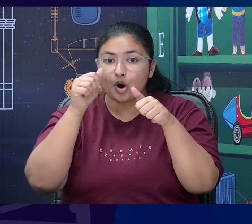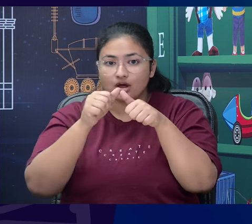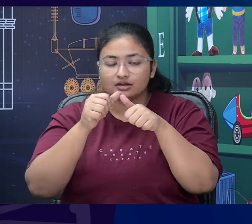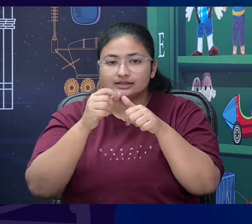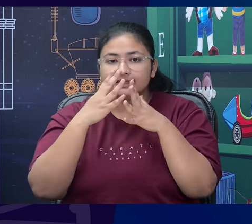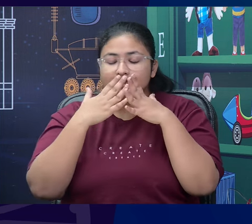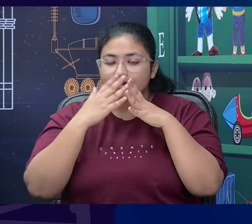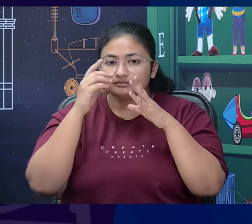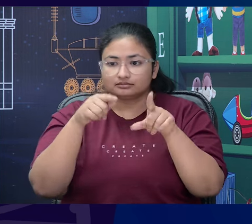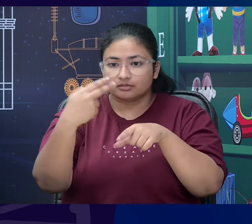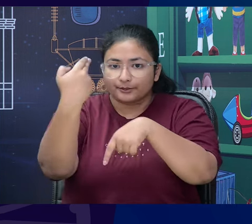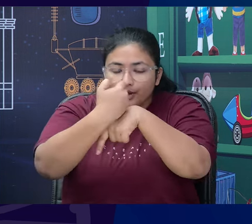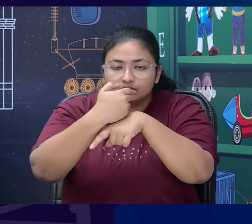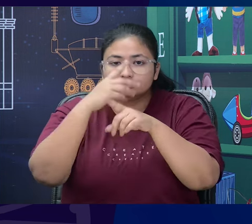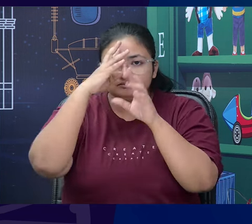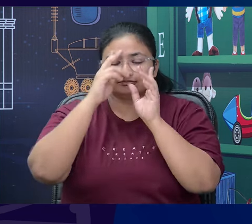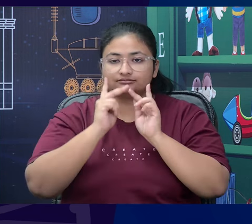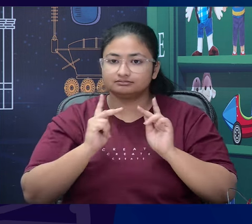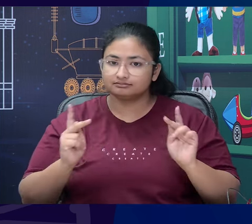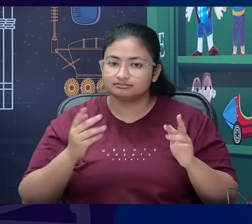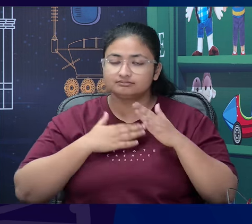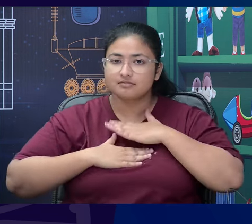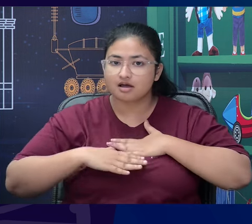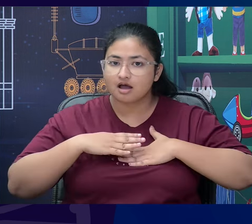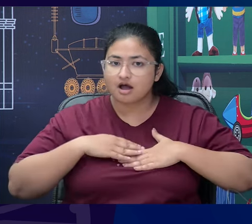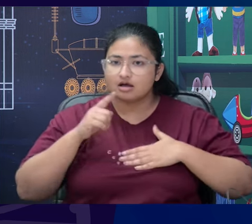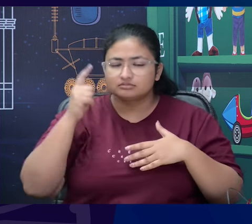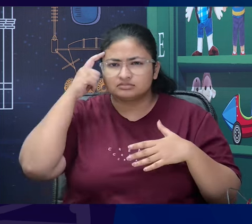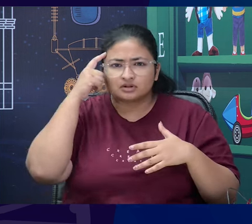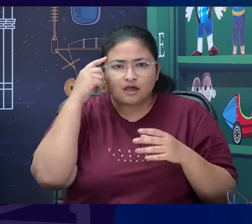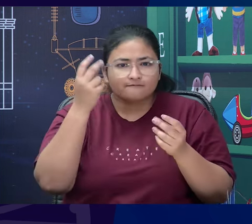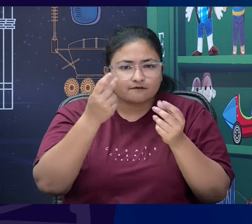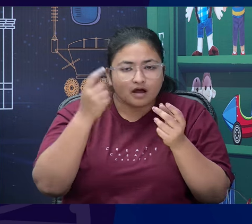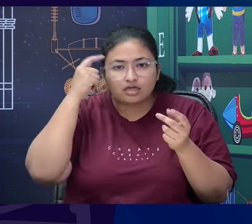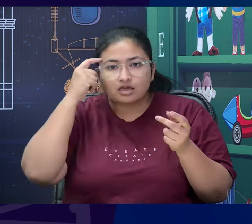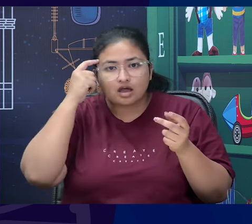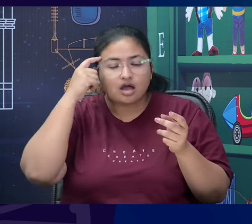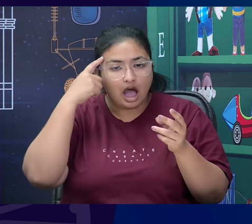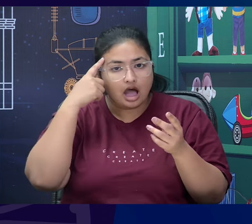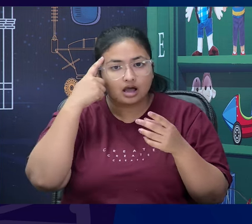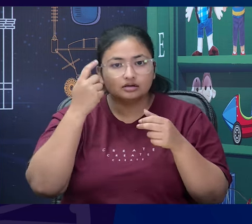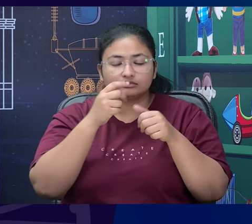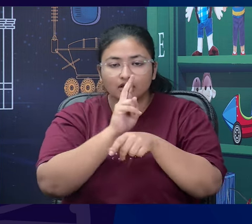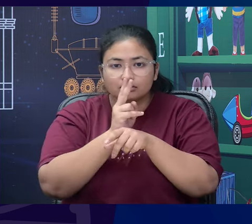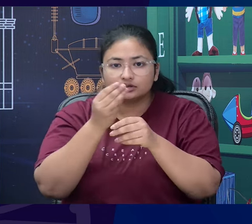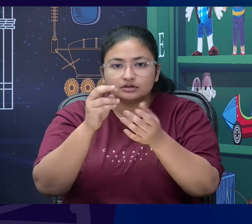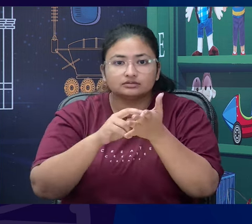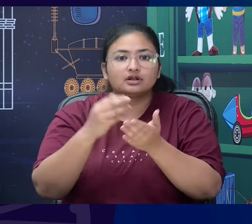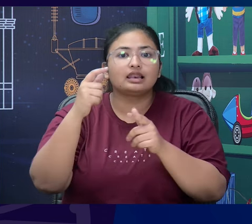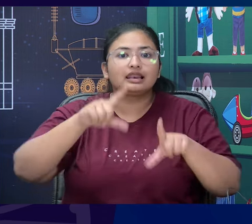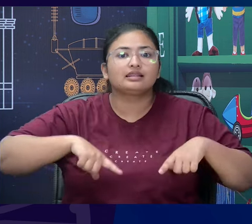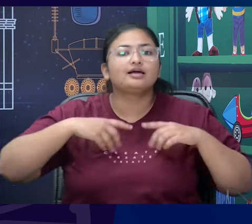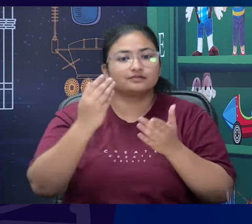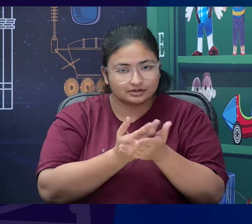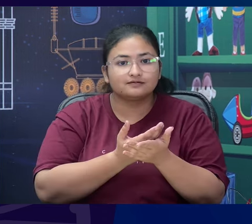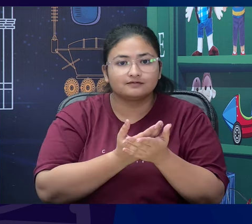and act constructively even in times of emergency or crisis. And the story can be described as